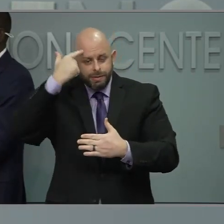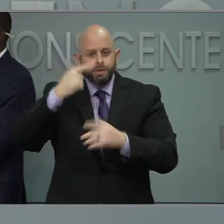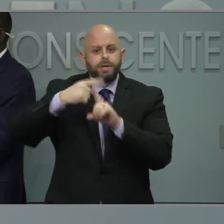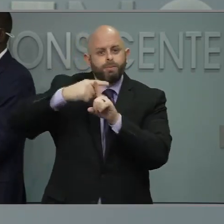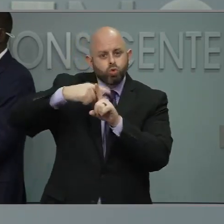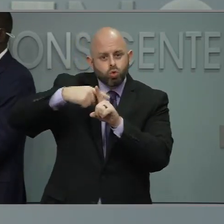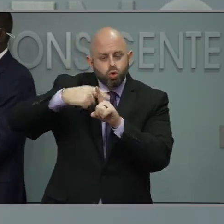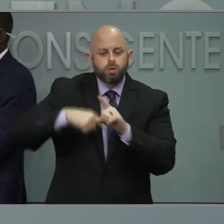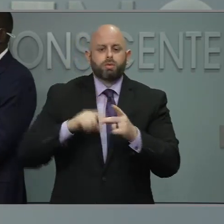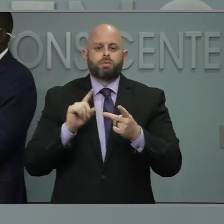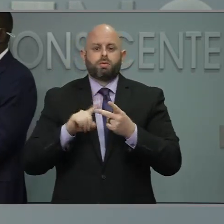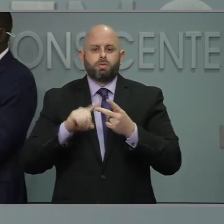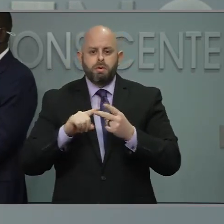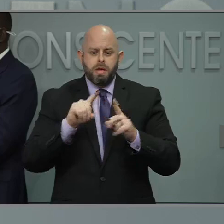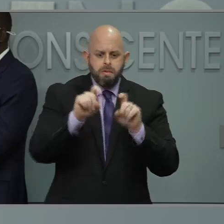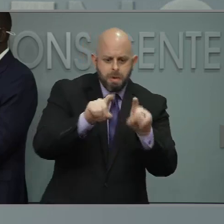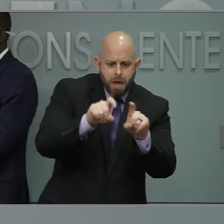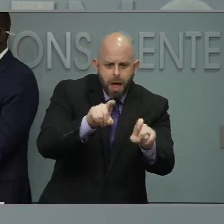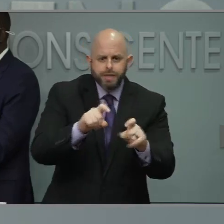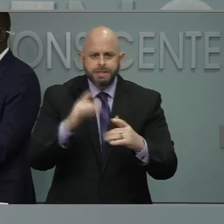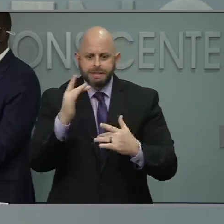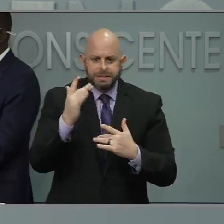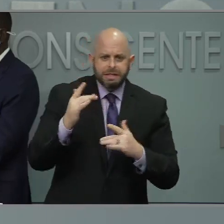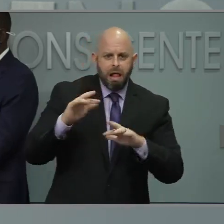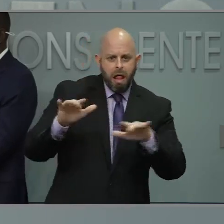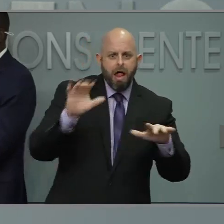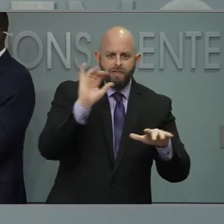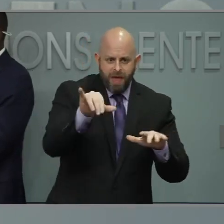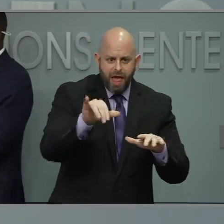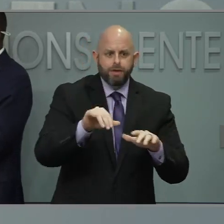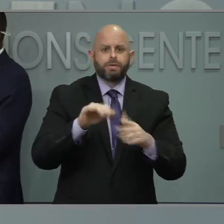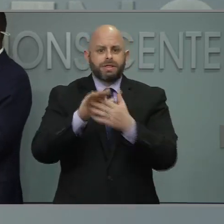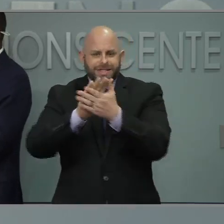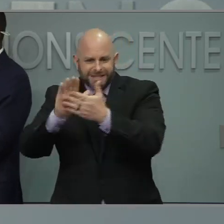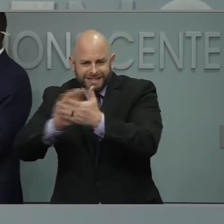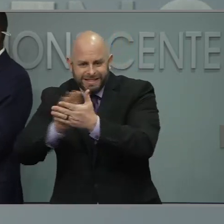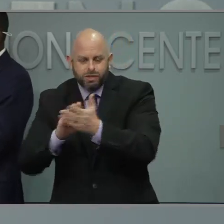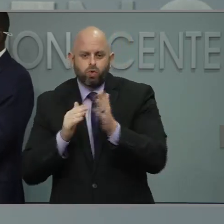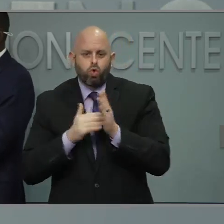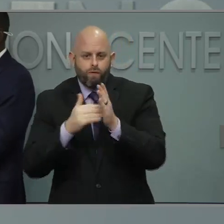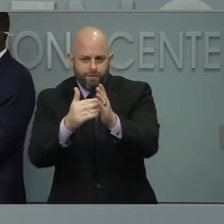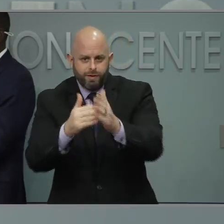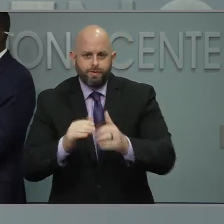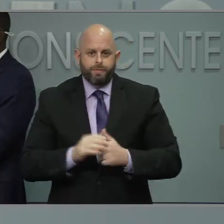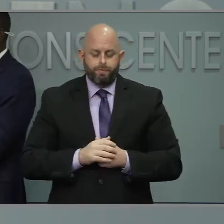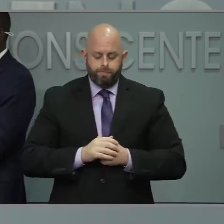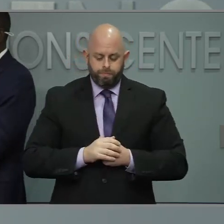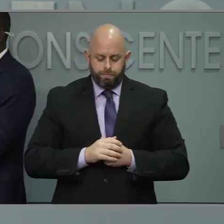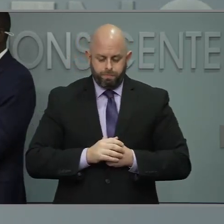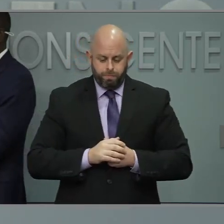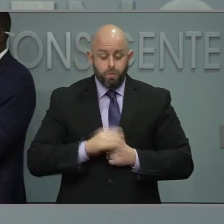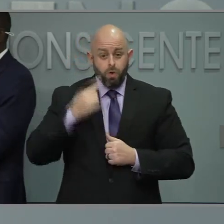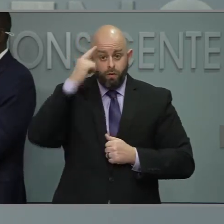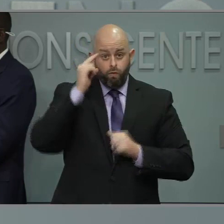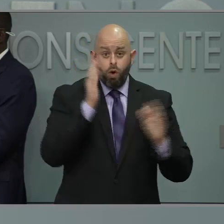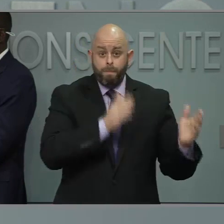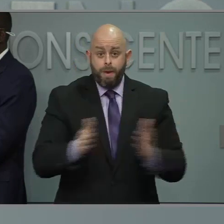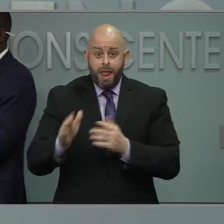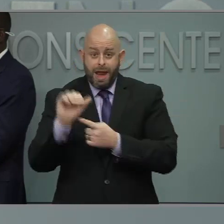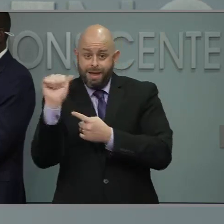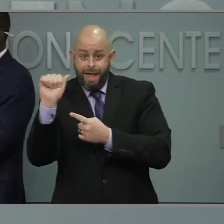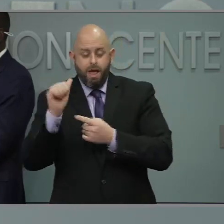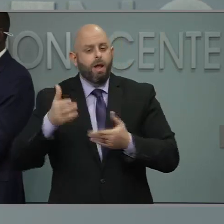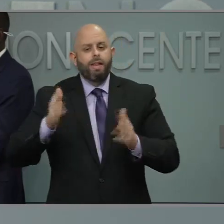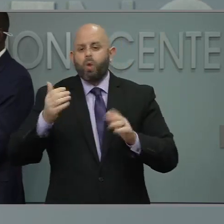often. The difference between a plan A that we are allowing for any elementary school at this point and